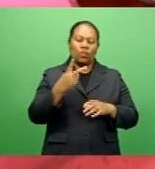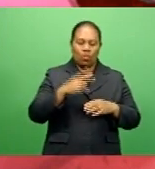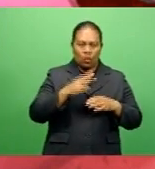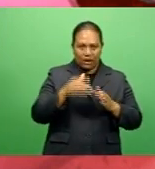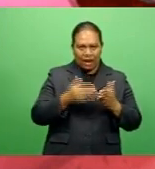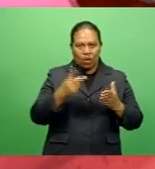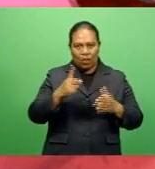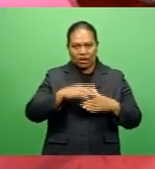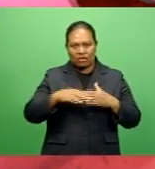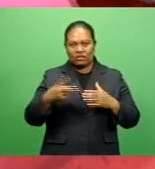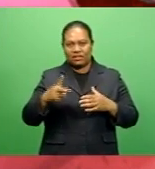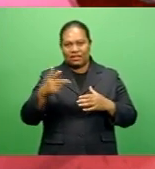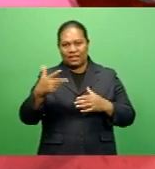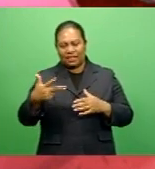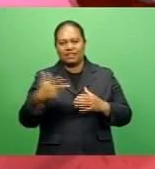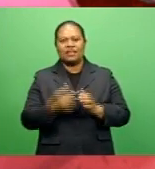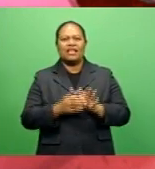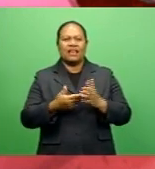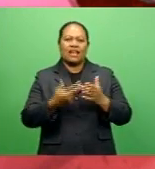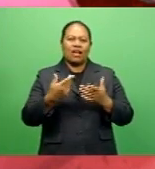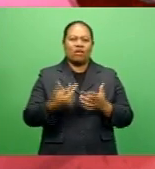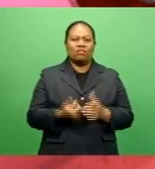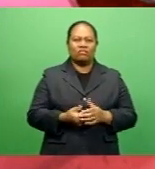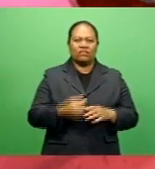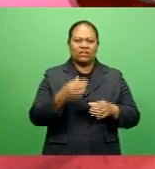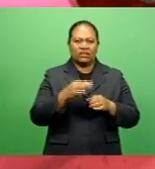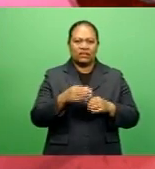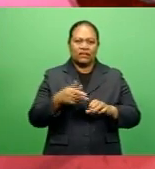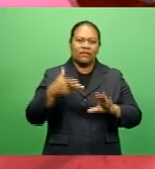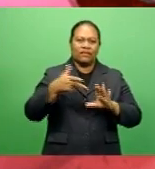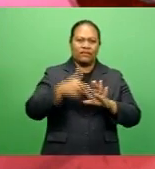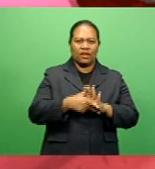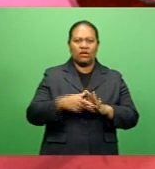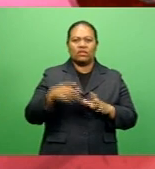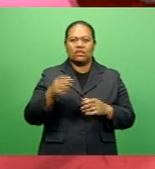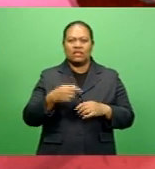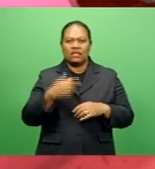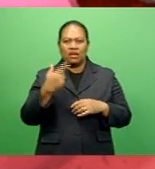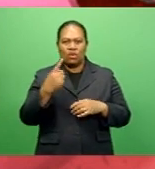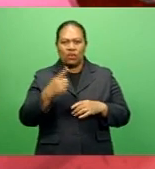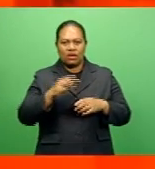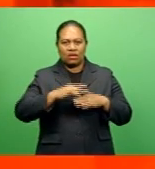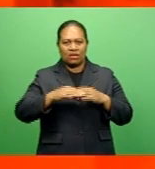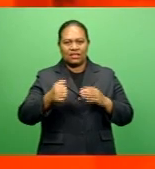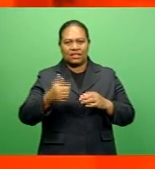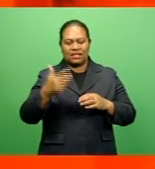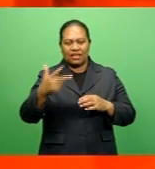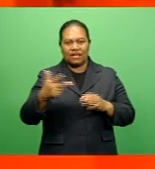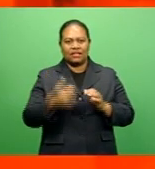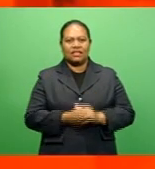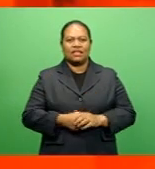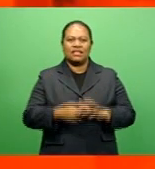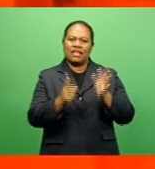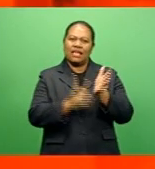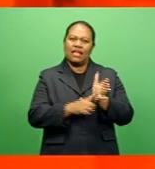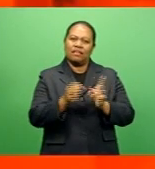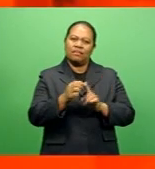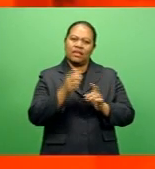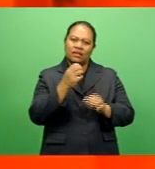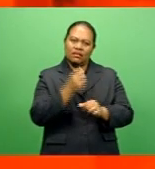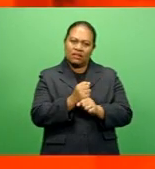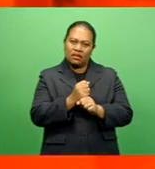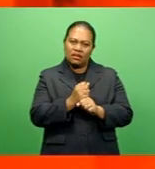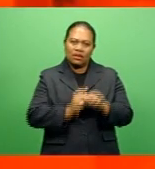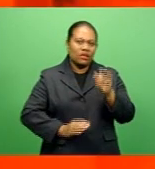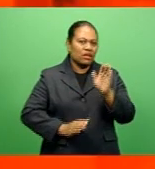while the diesel fuel goes up $0.07, from $1.68 to $1.75 per liter. Retail LPG prices will change